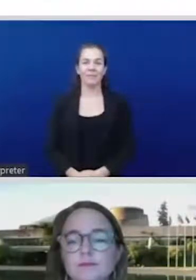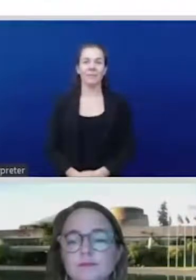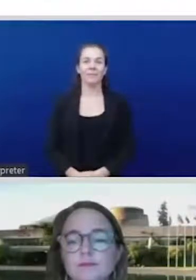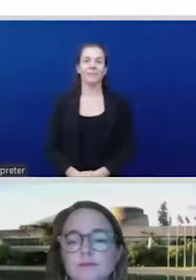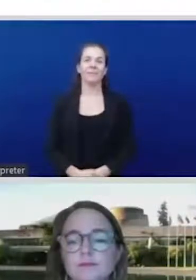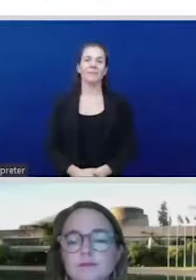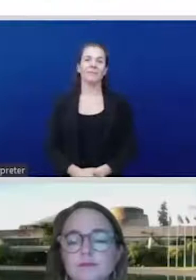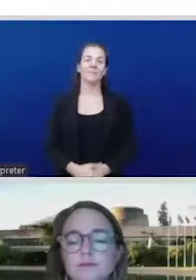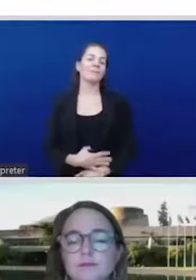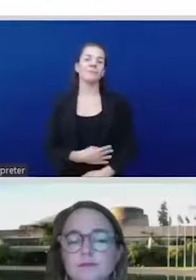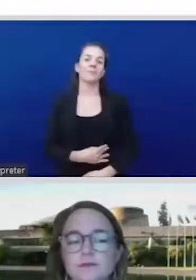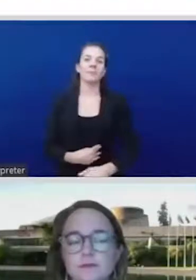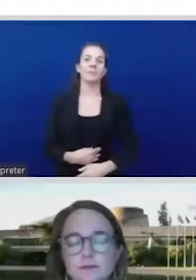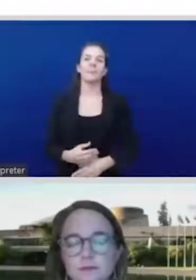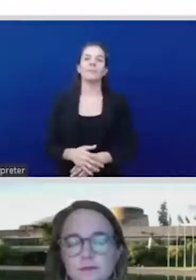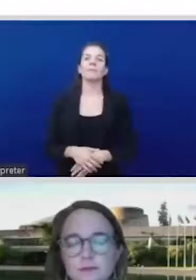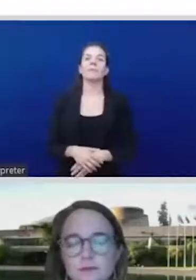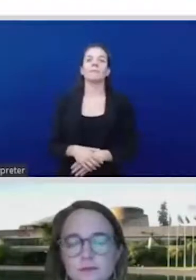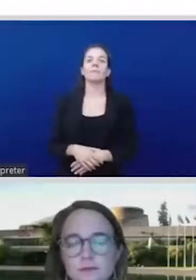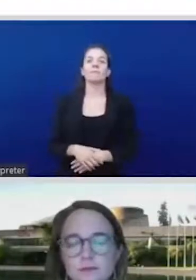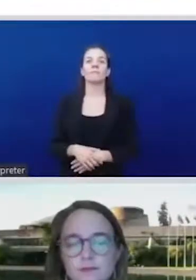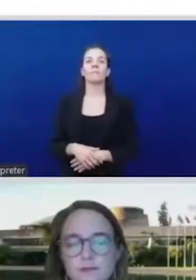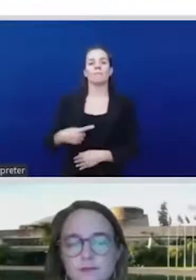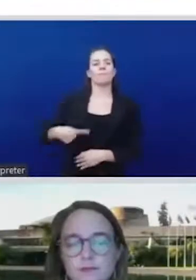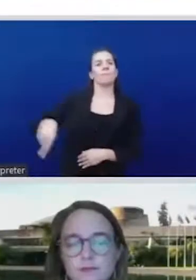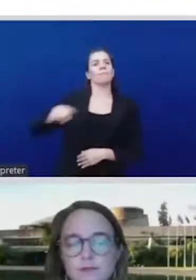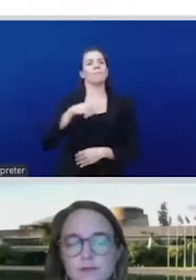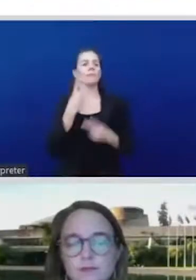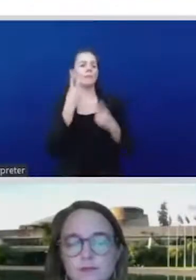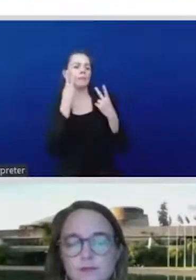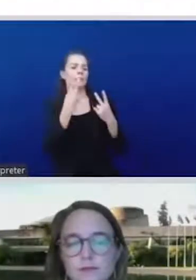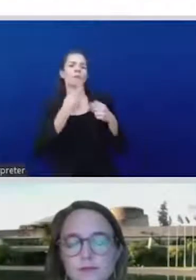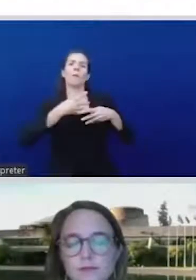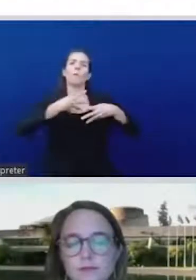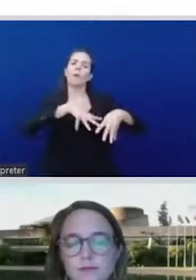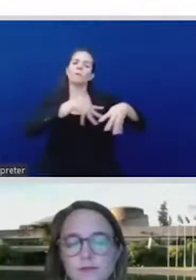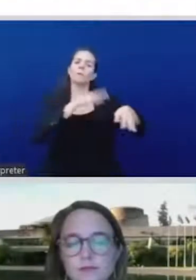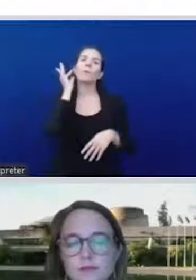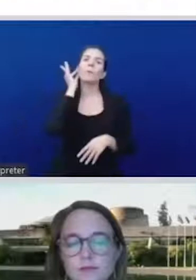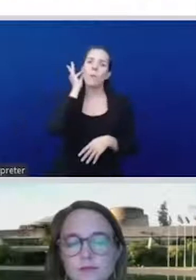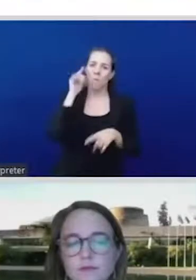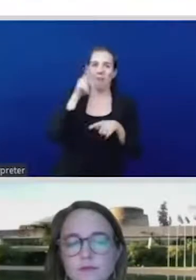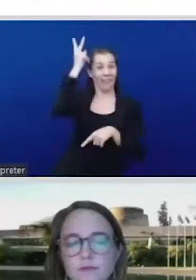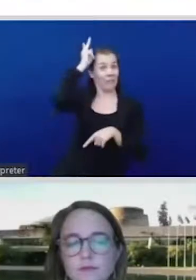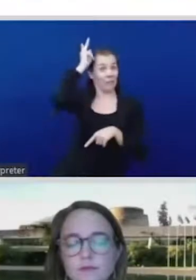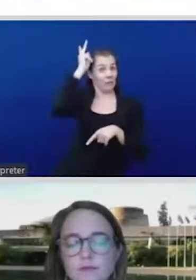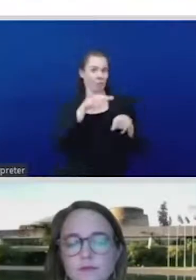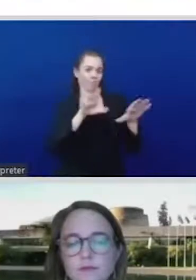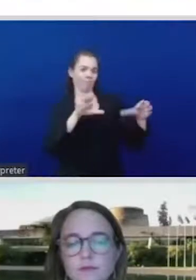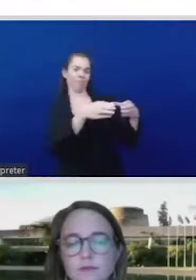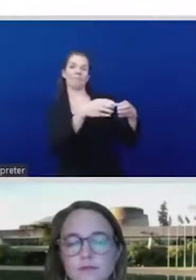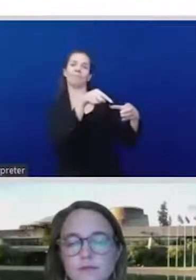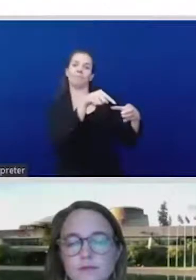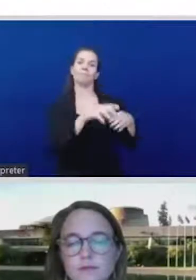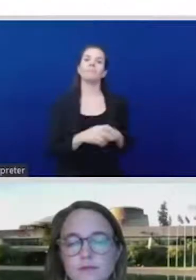women in indigenous movements that have for a long time been at the margins of these debates. And this question of sustainability, what